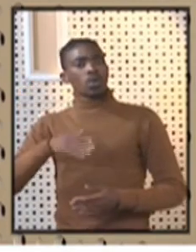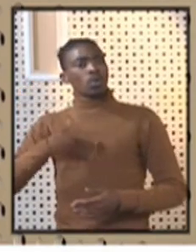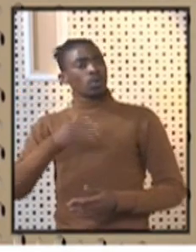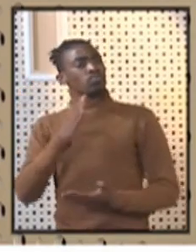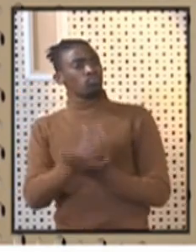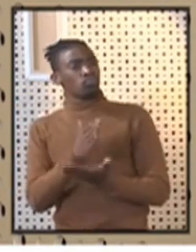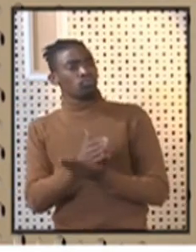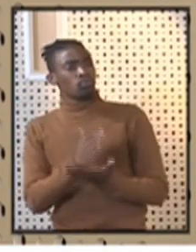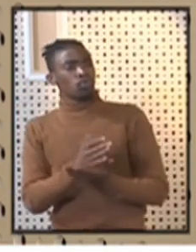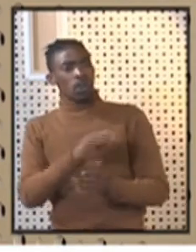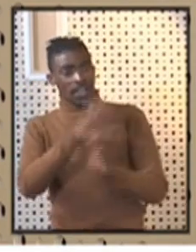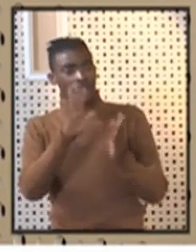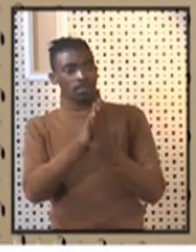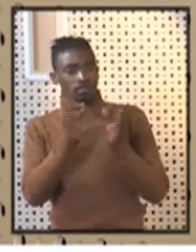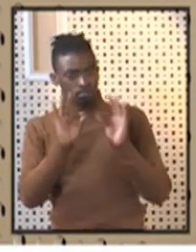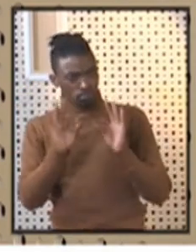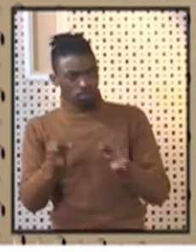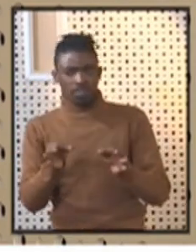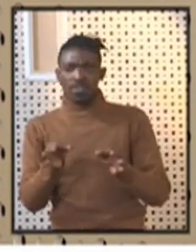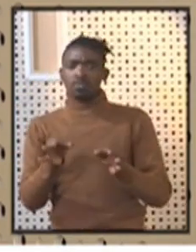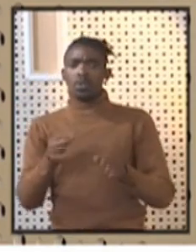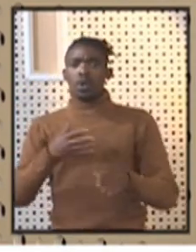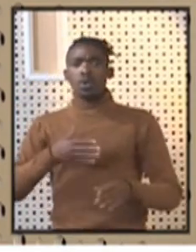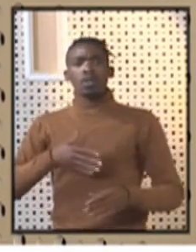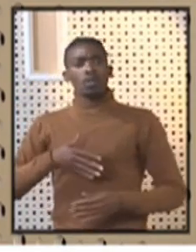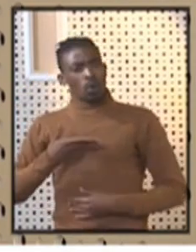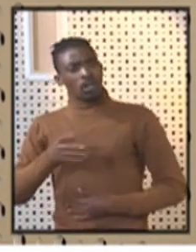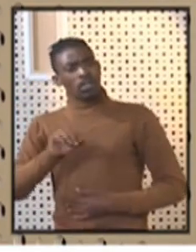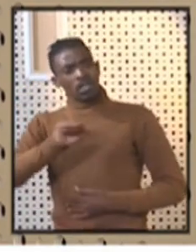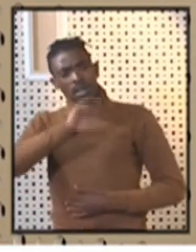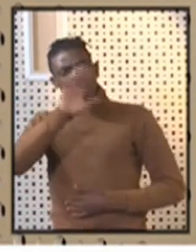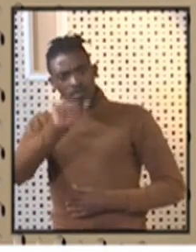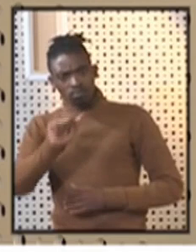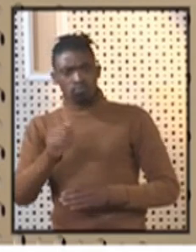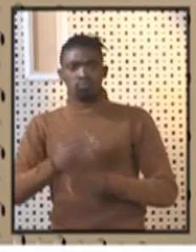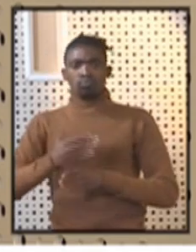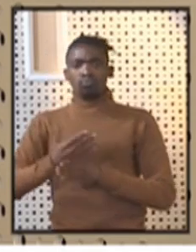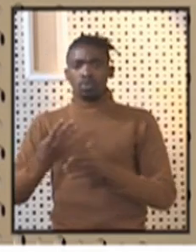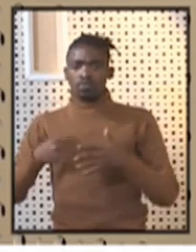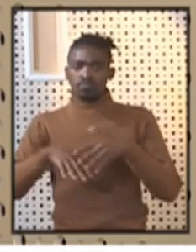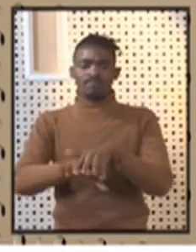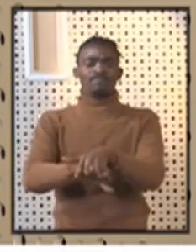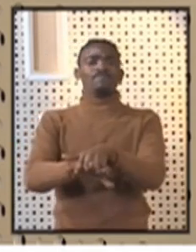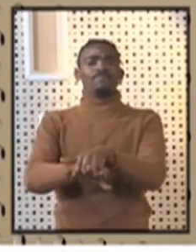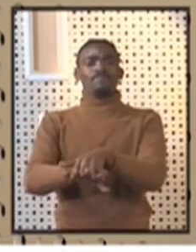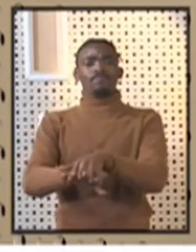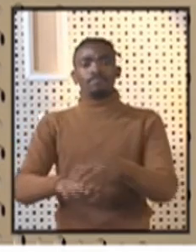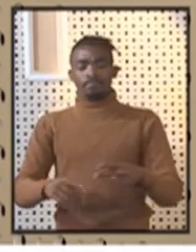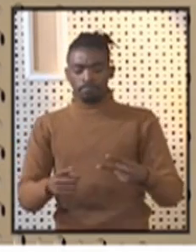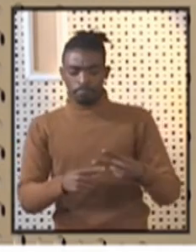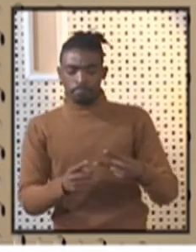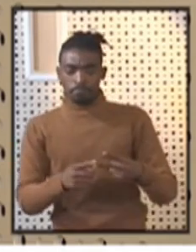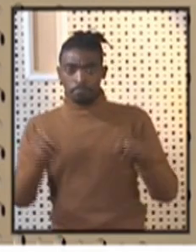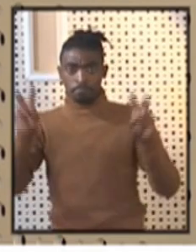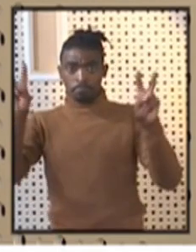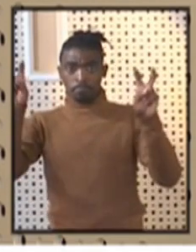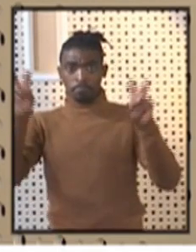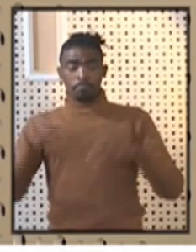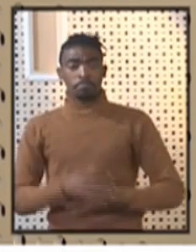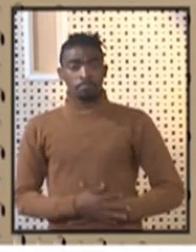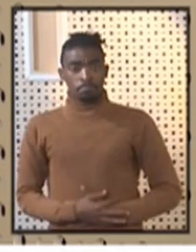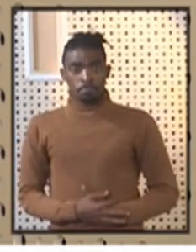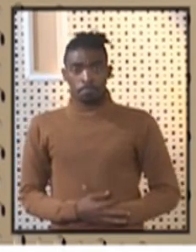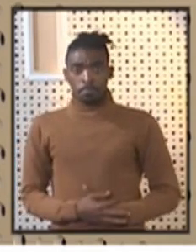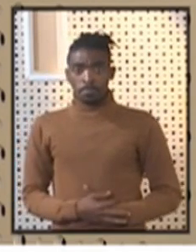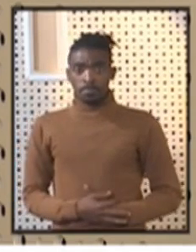on all of us with South Africans to work together to ensure that we contain the pandemic. Second issue that we'll do is